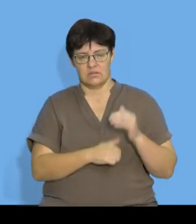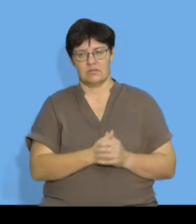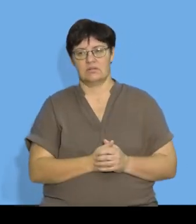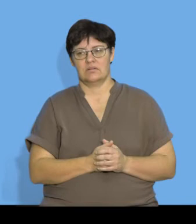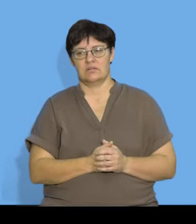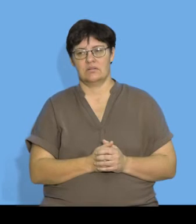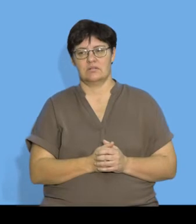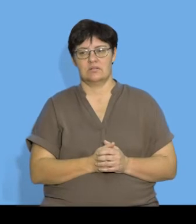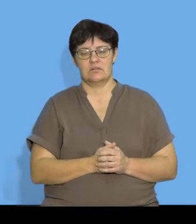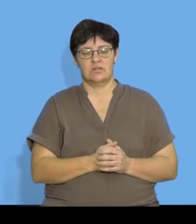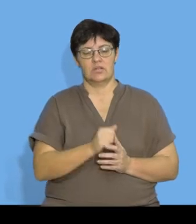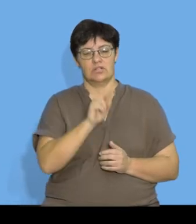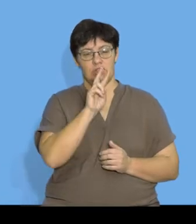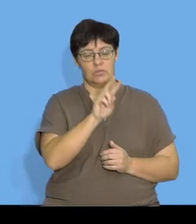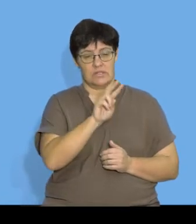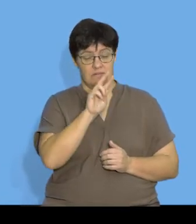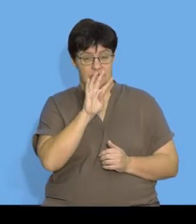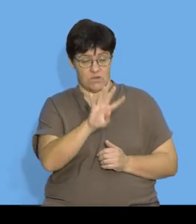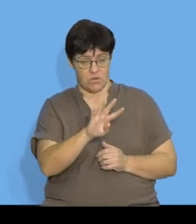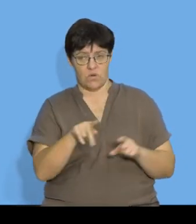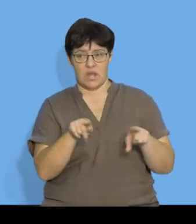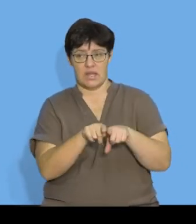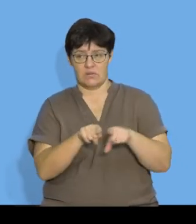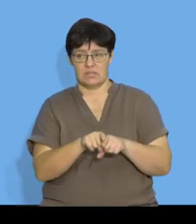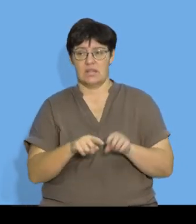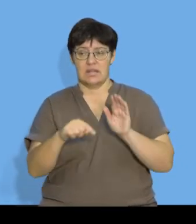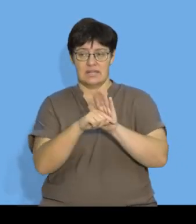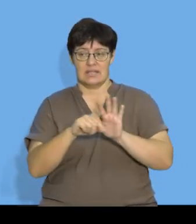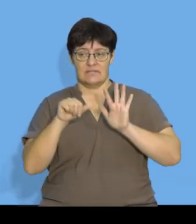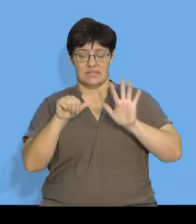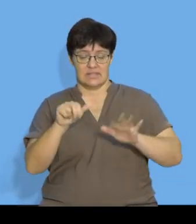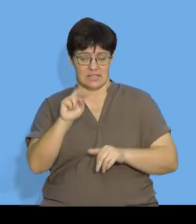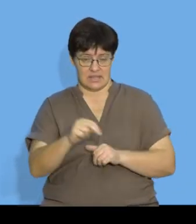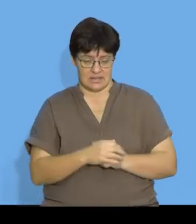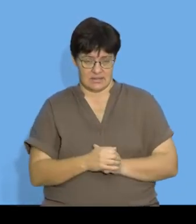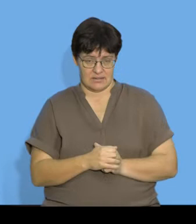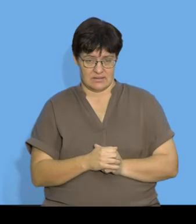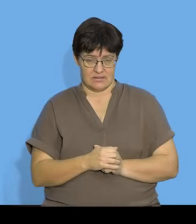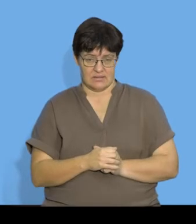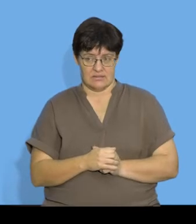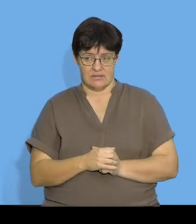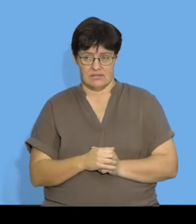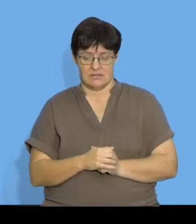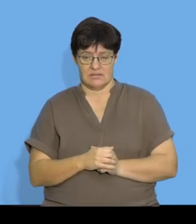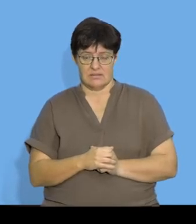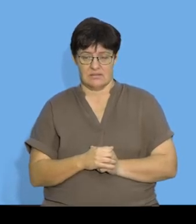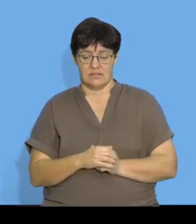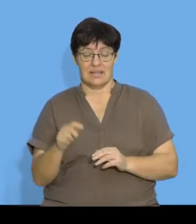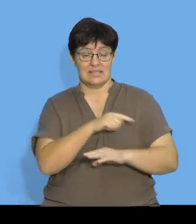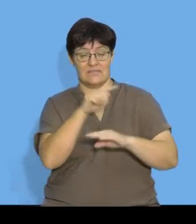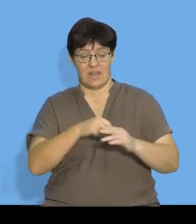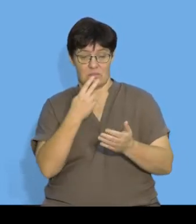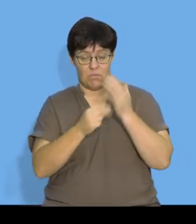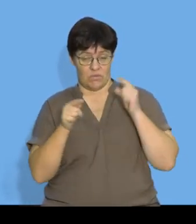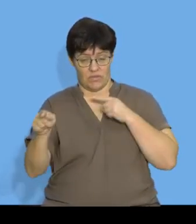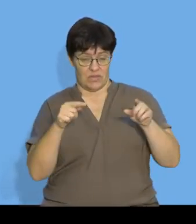I'm going to carry the 16 over so it's going to be 24 is equal to negative 6 N then if I